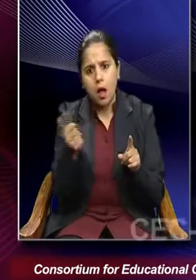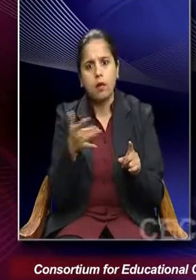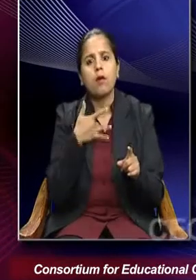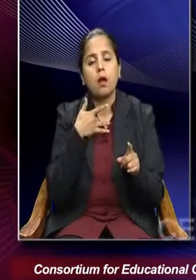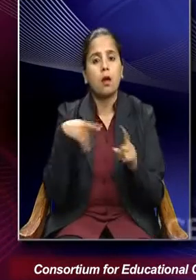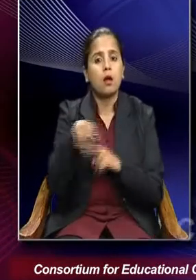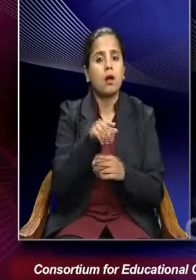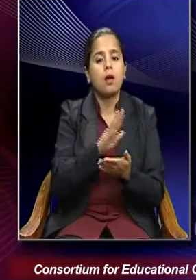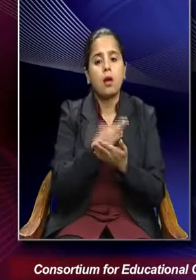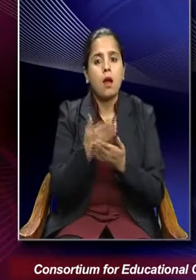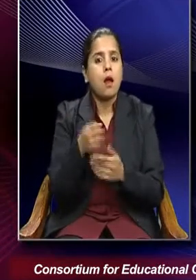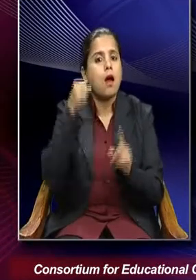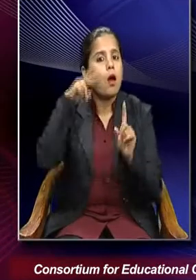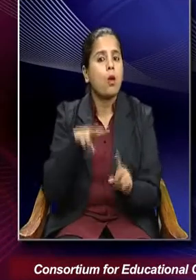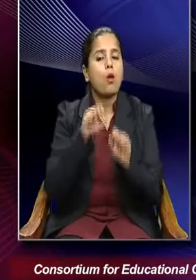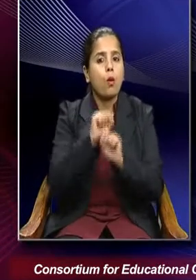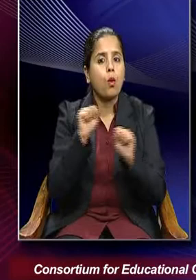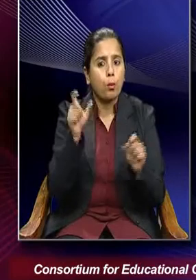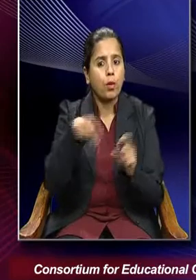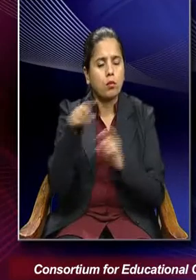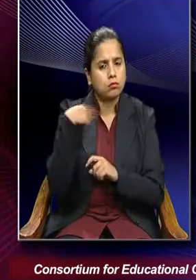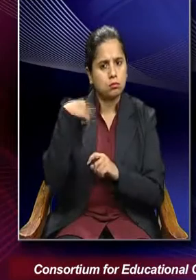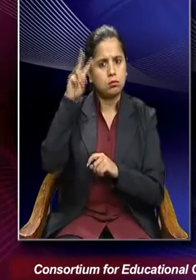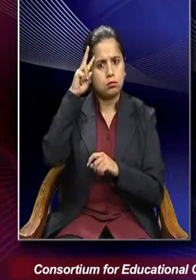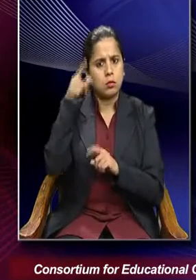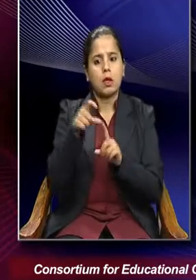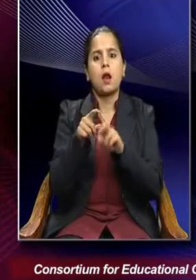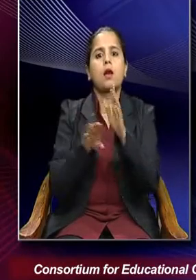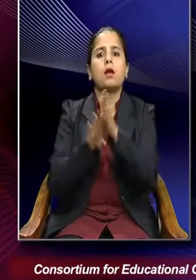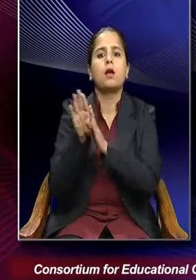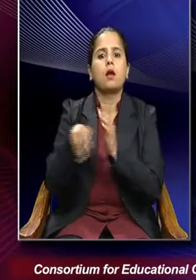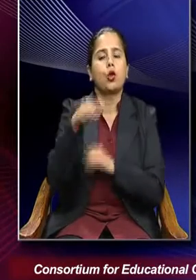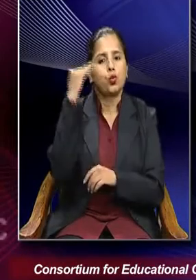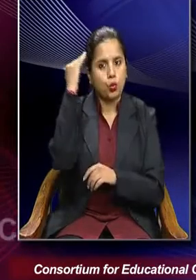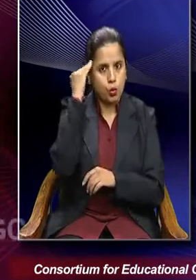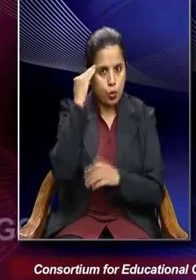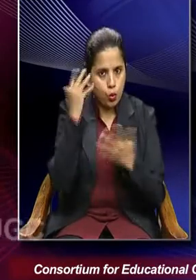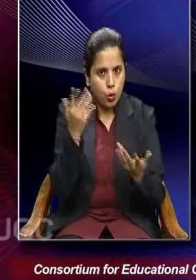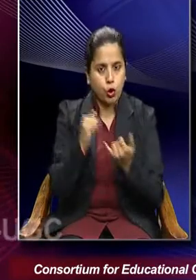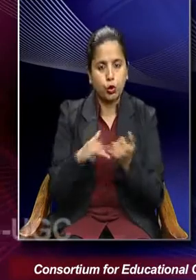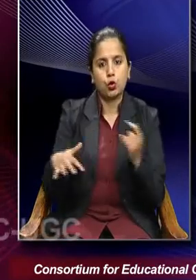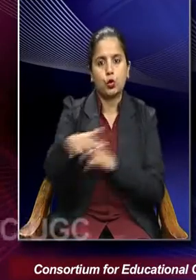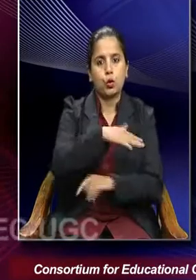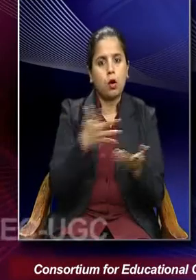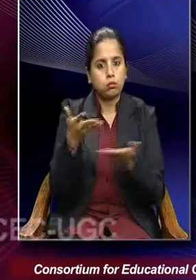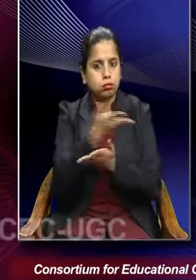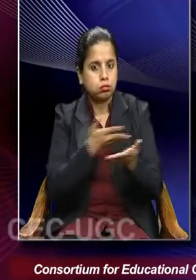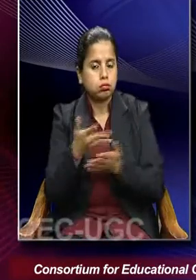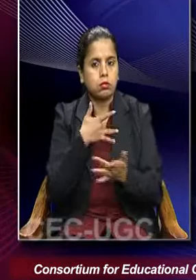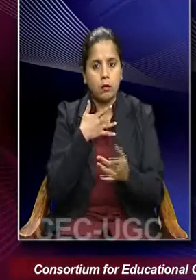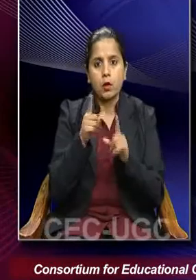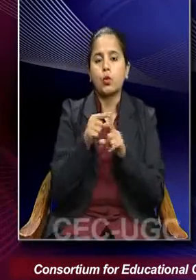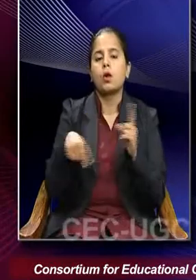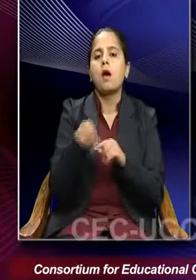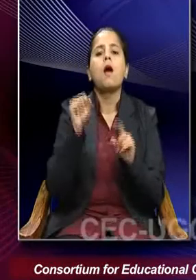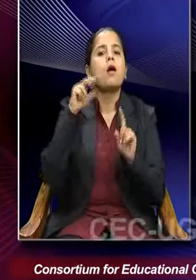interpretative perspective is concerned with developing a knowledge of social interaction from the